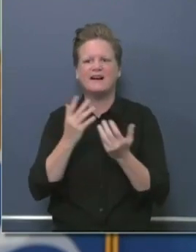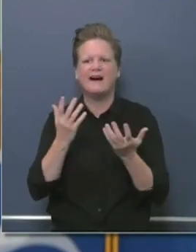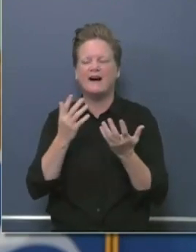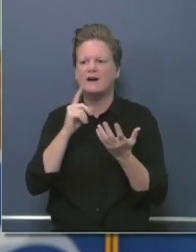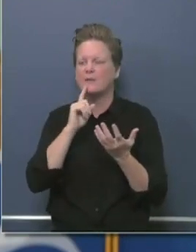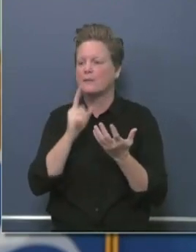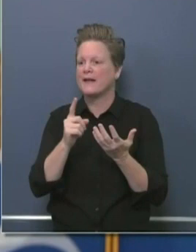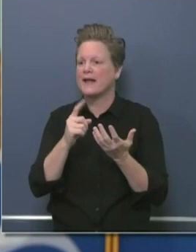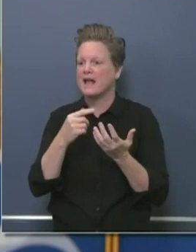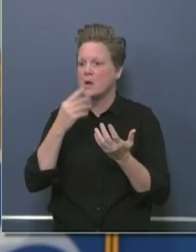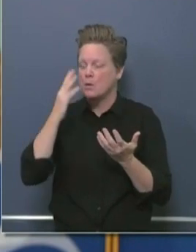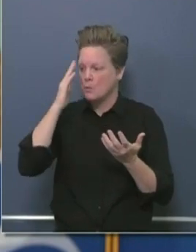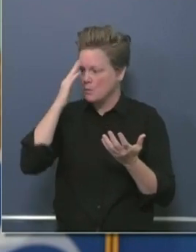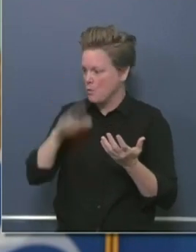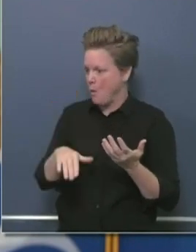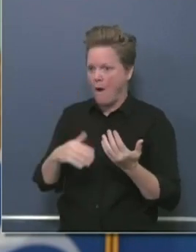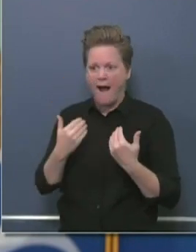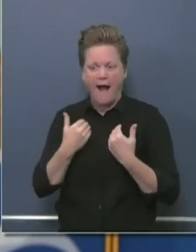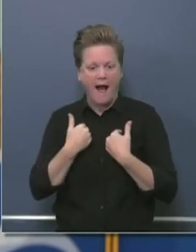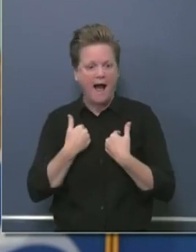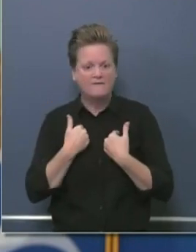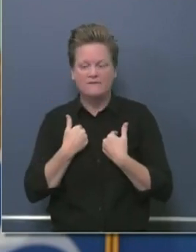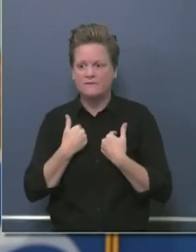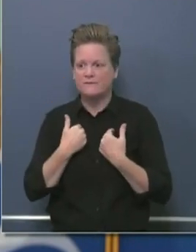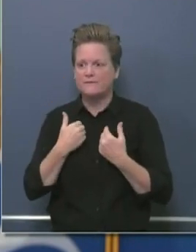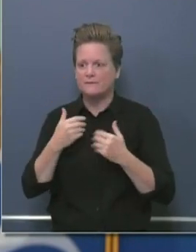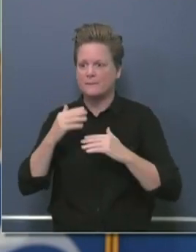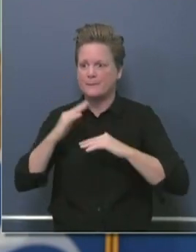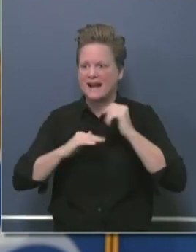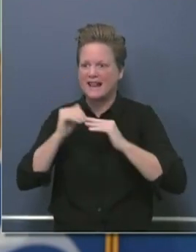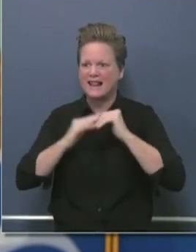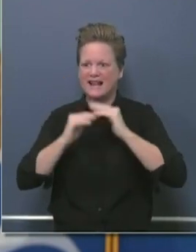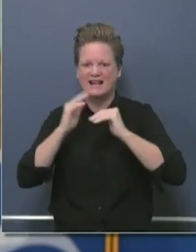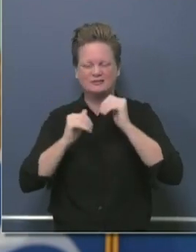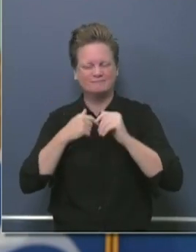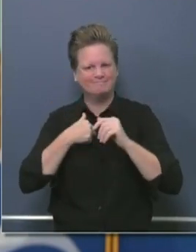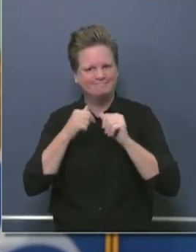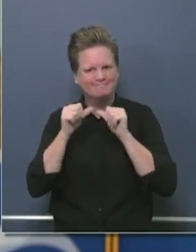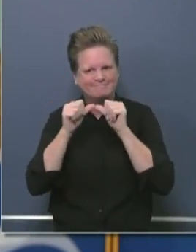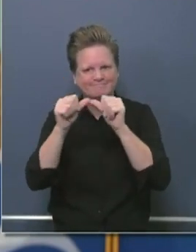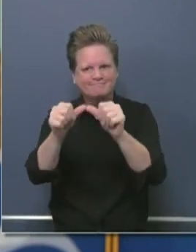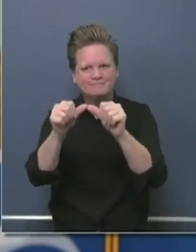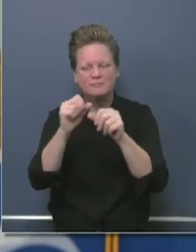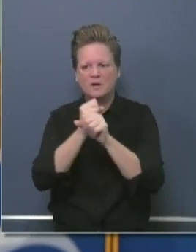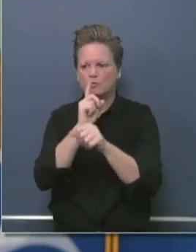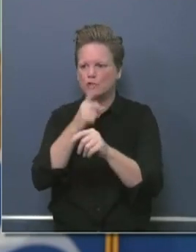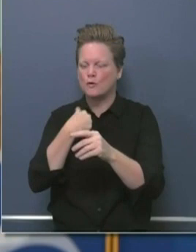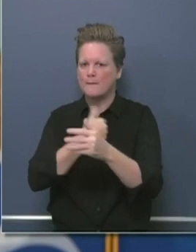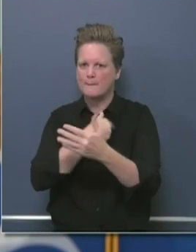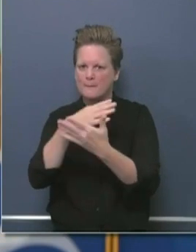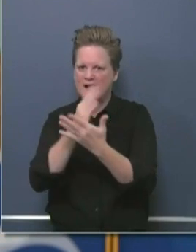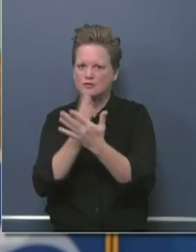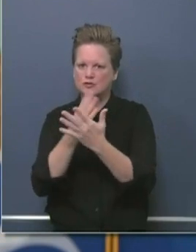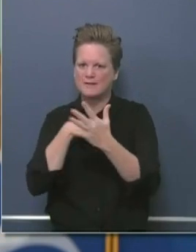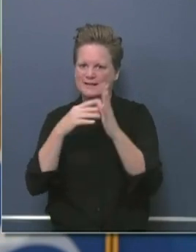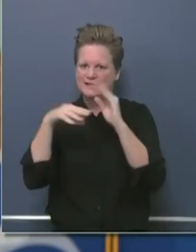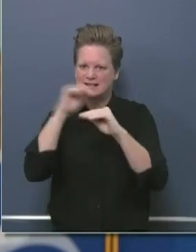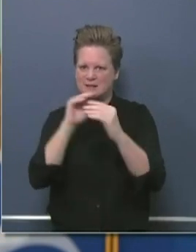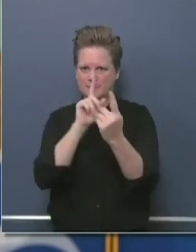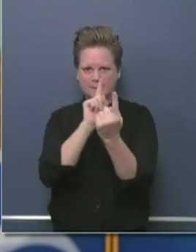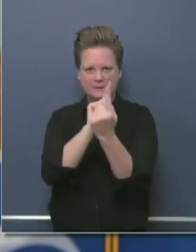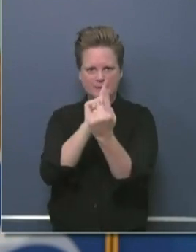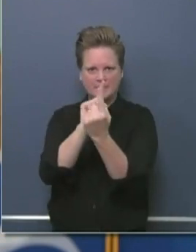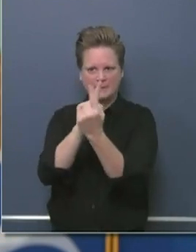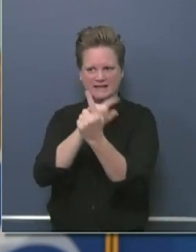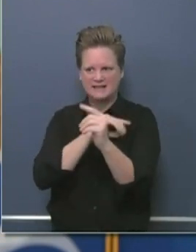accountable to balancing our budgets. And I'll continue to make this point, as we've made on multiple occasions. We can't do this without the